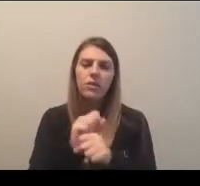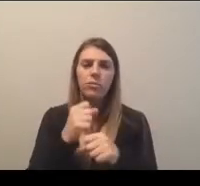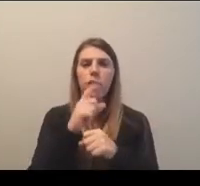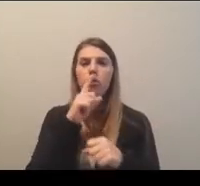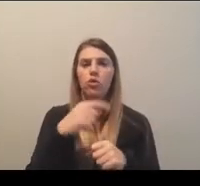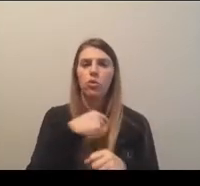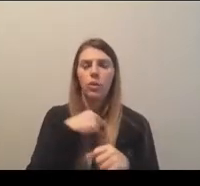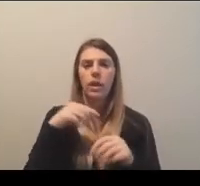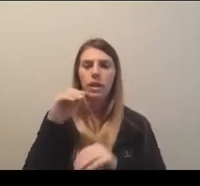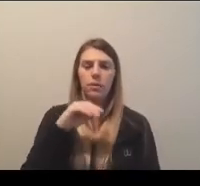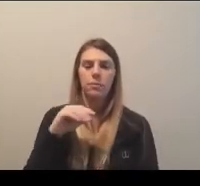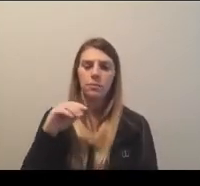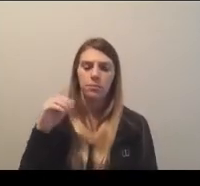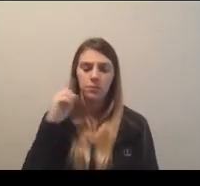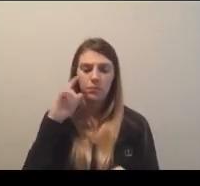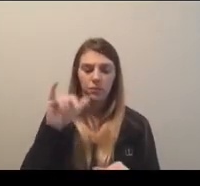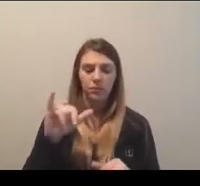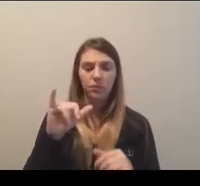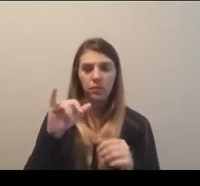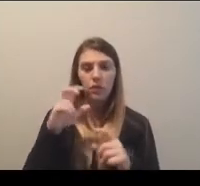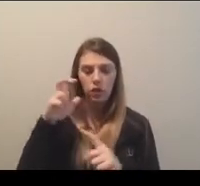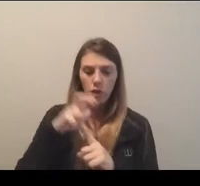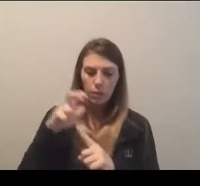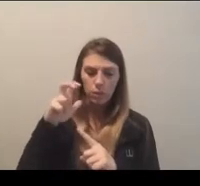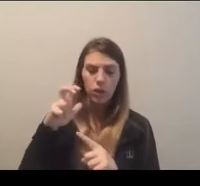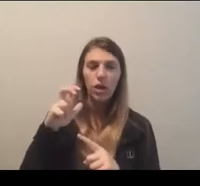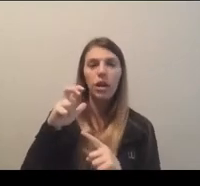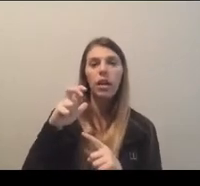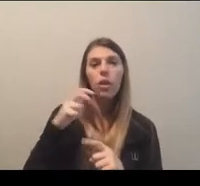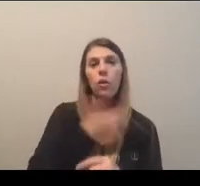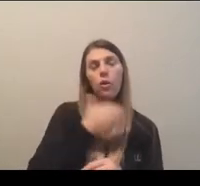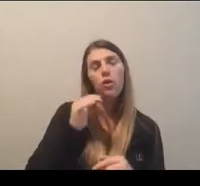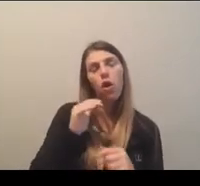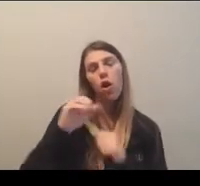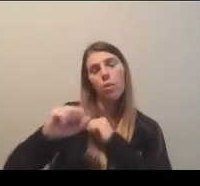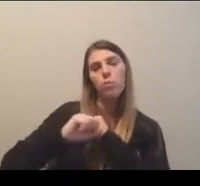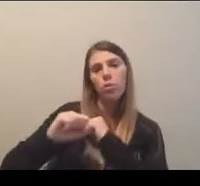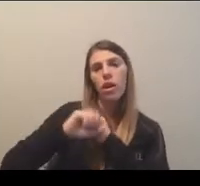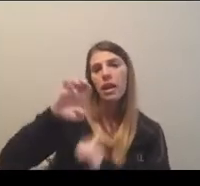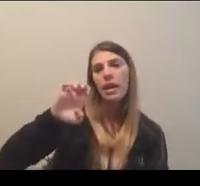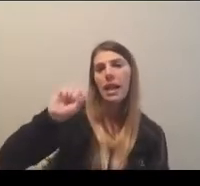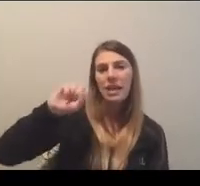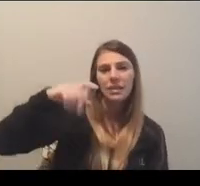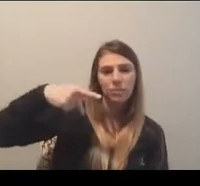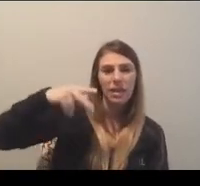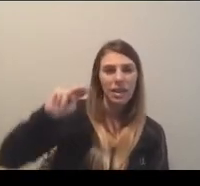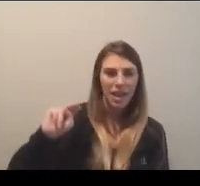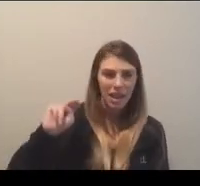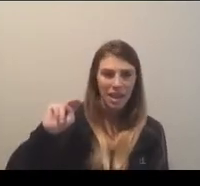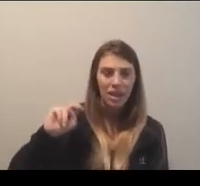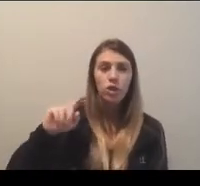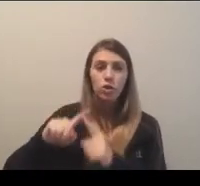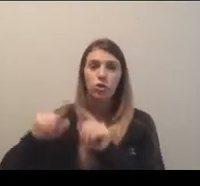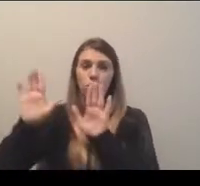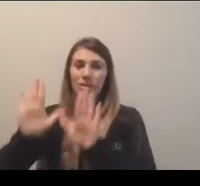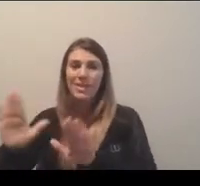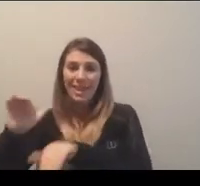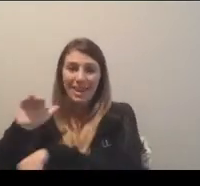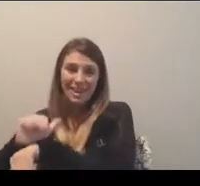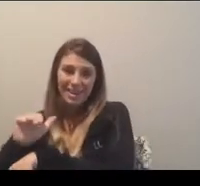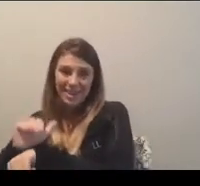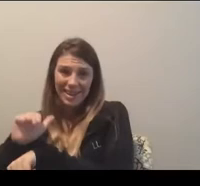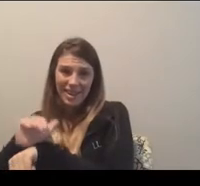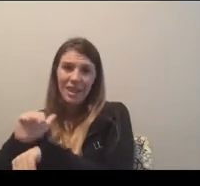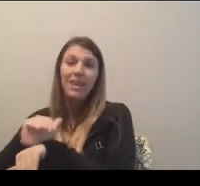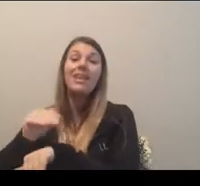show for the Women's Basketball Championship and working with our broadcast partner ESPN to Sunday evening. We have